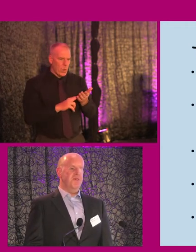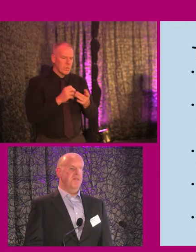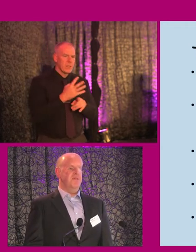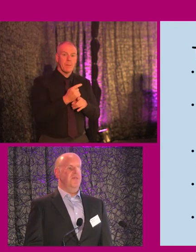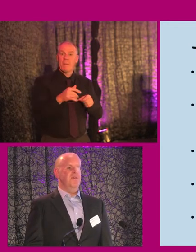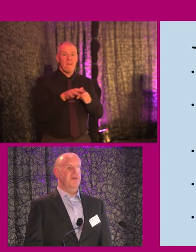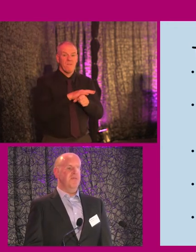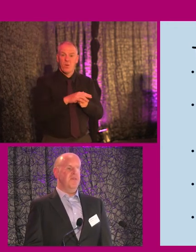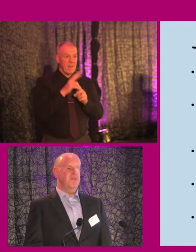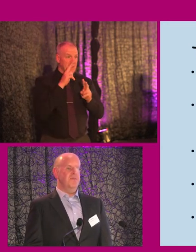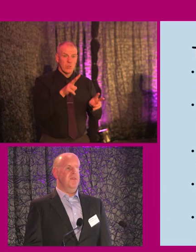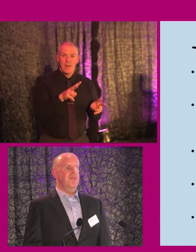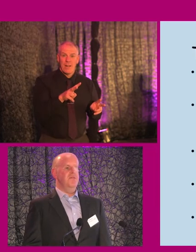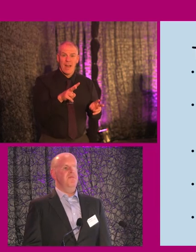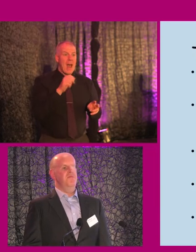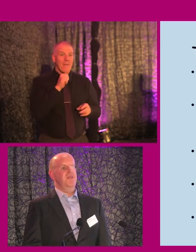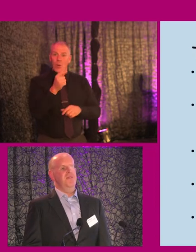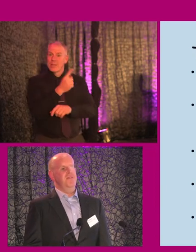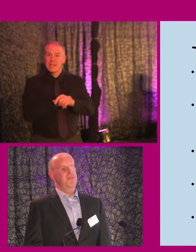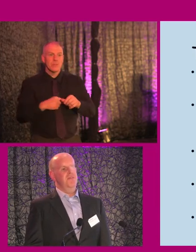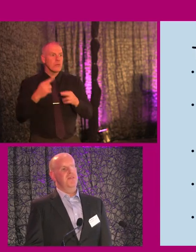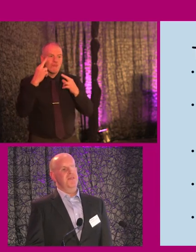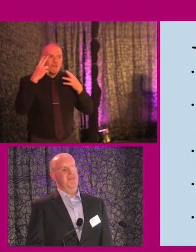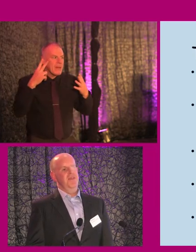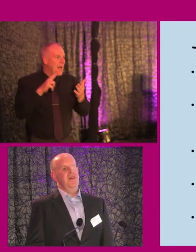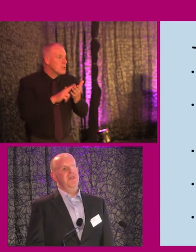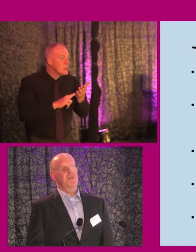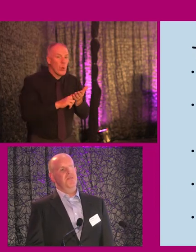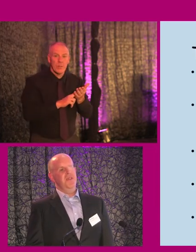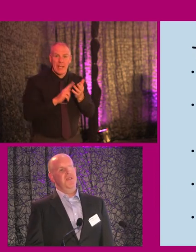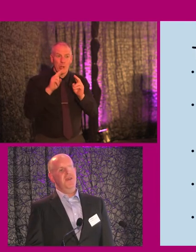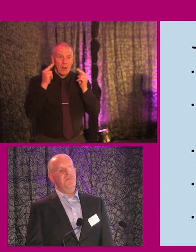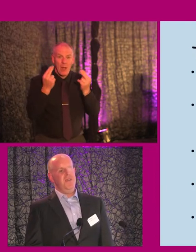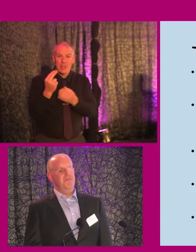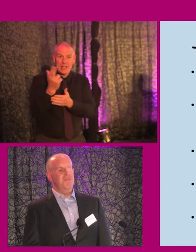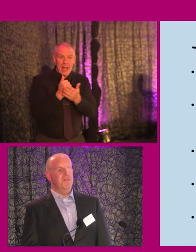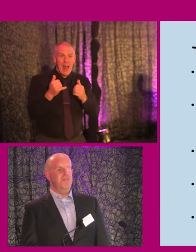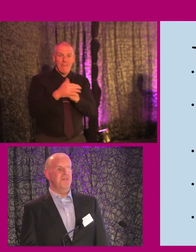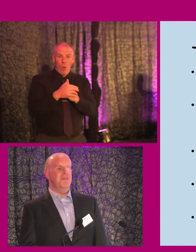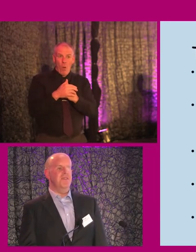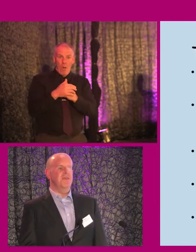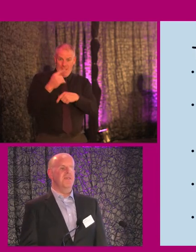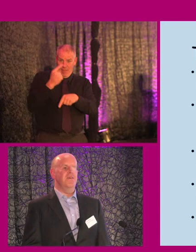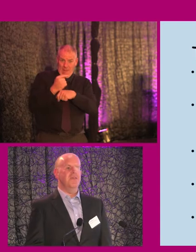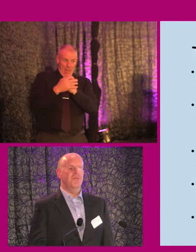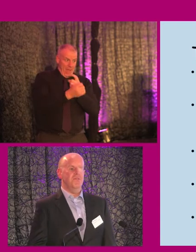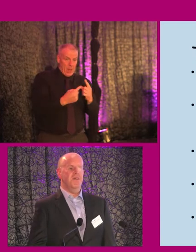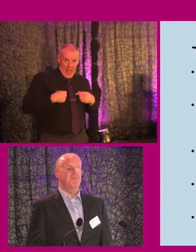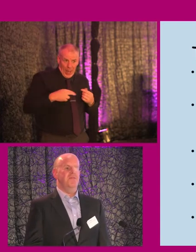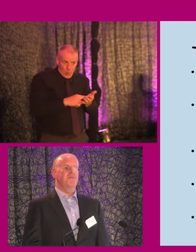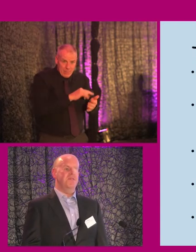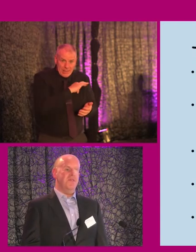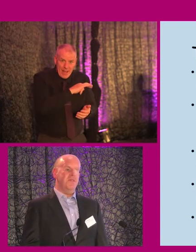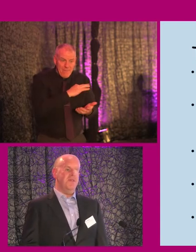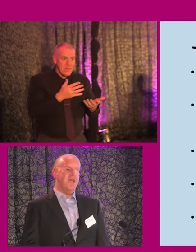fully sighted or have not and haven't got a disability, and they don't even realise they're utilising and enjoying the aspects of universal design that I use as well